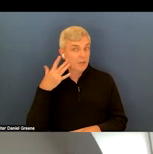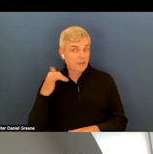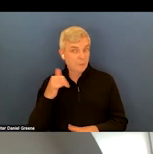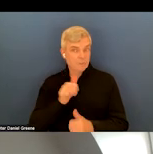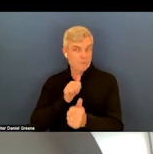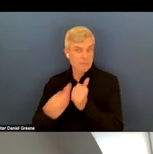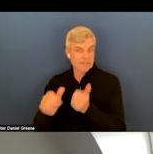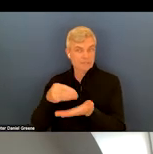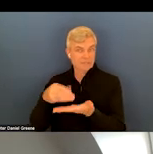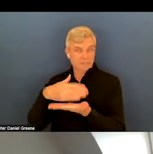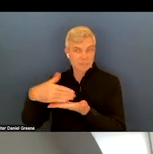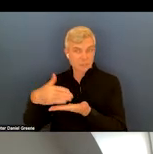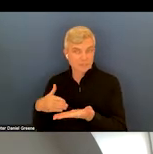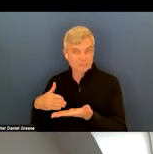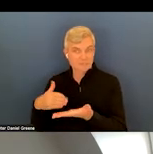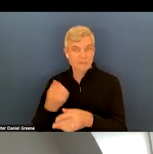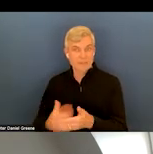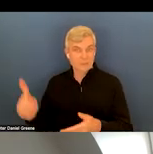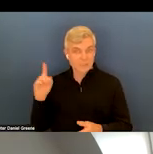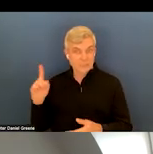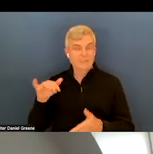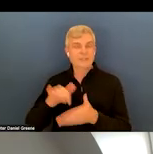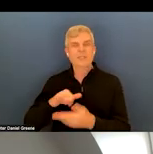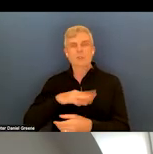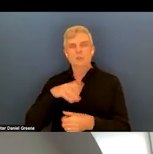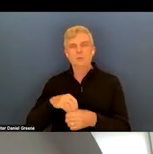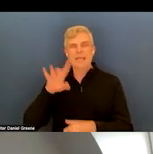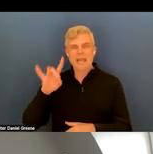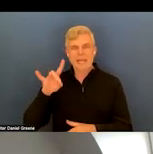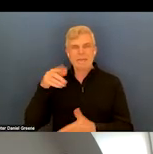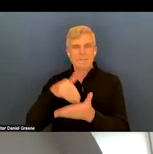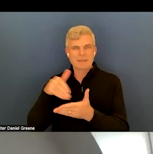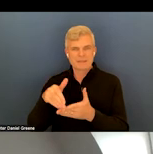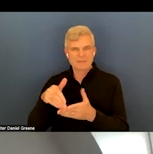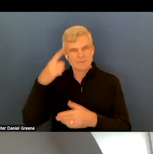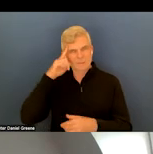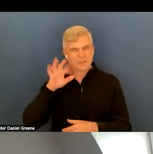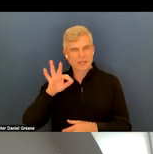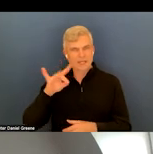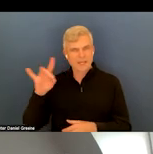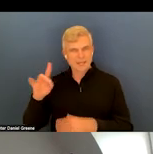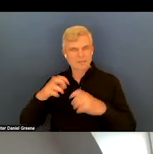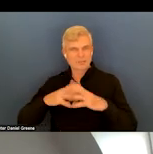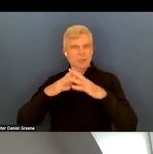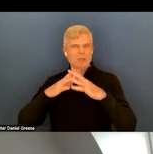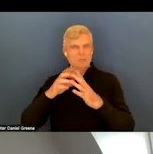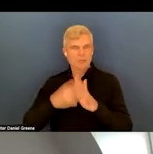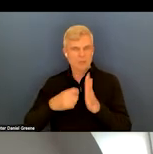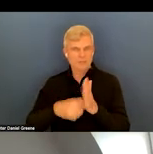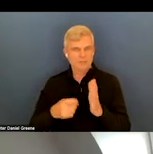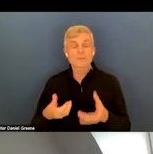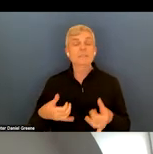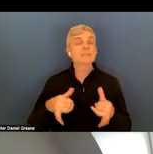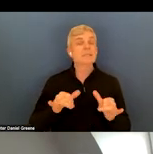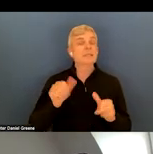That includes around $8 million in 988 startup costs. There is still AB 988 pending